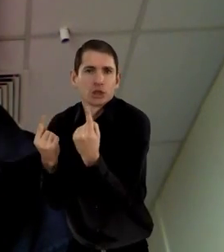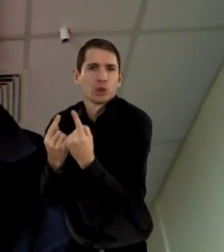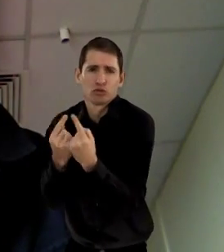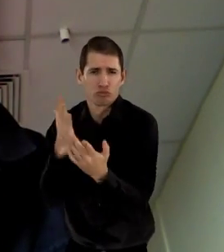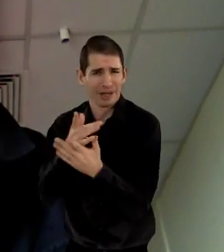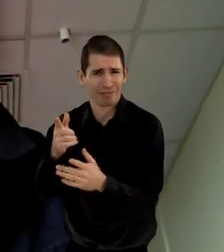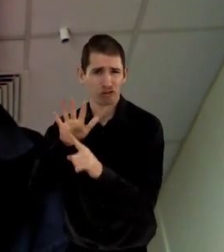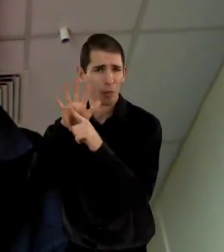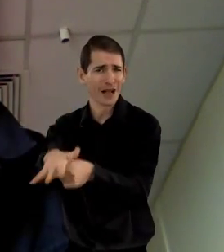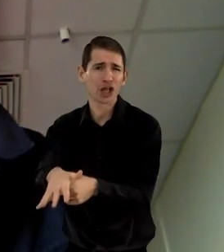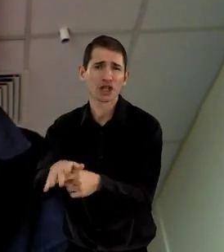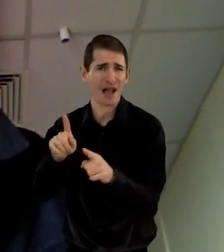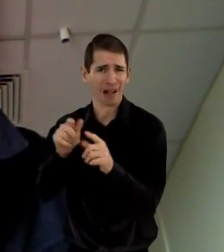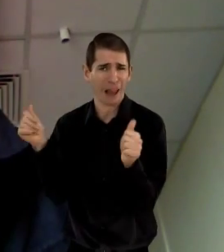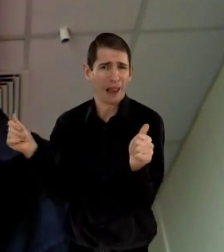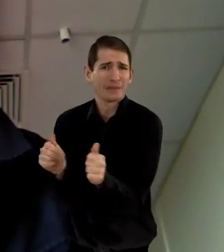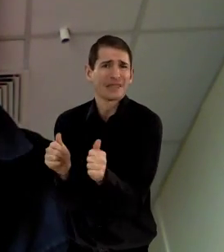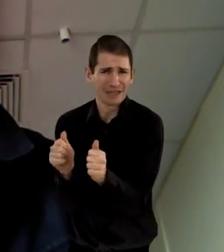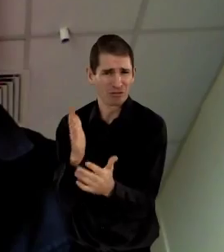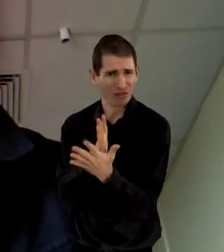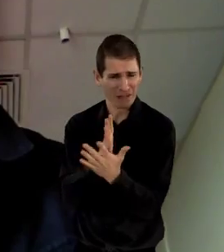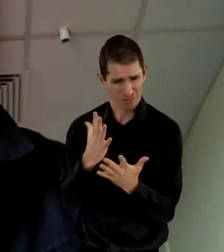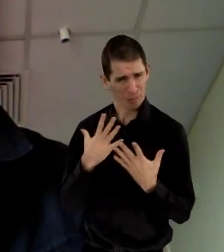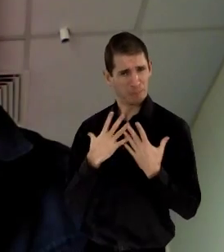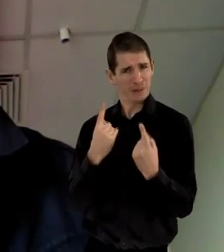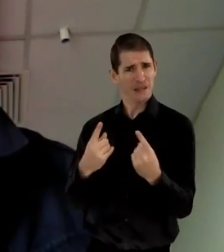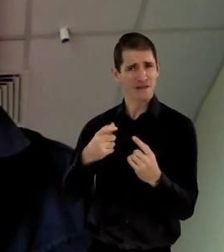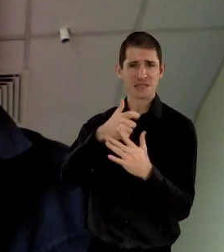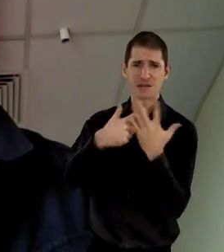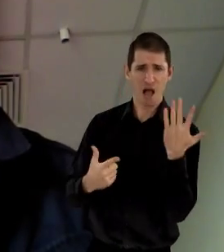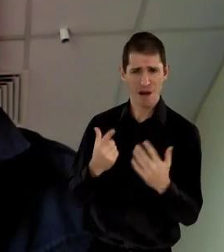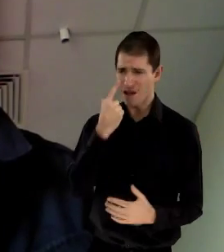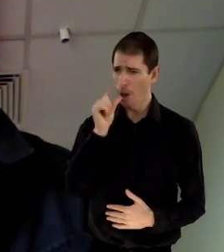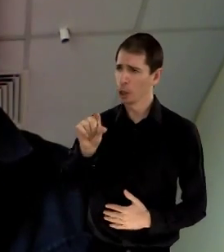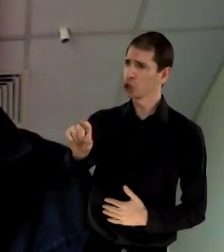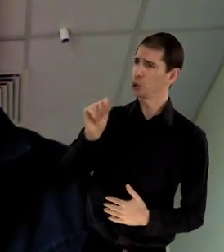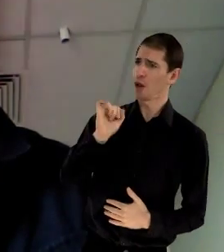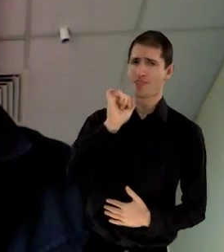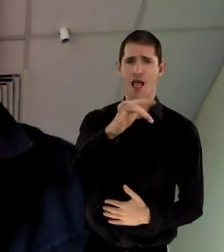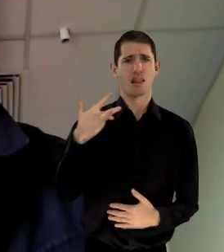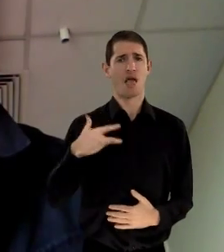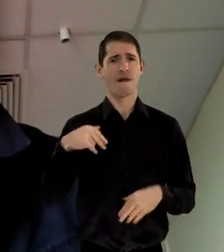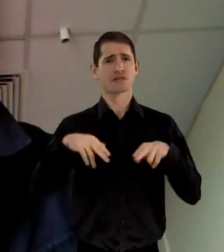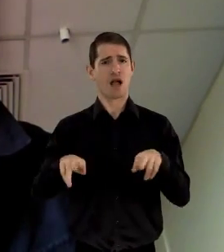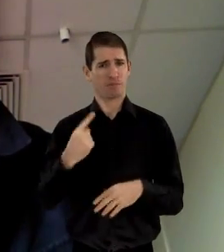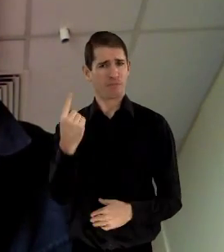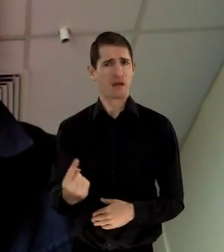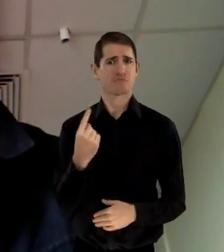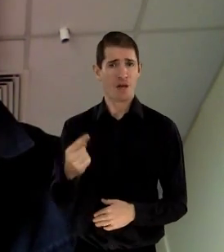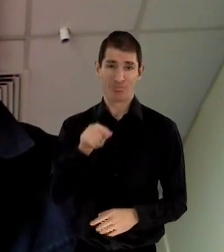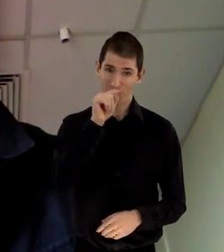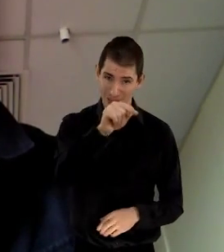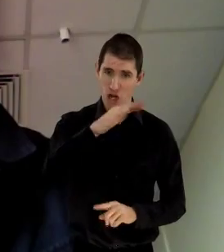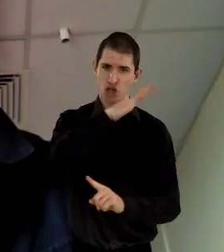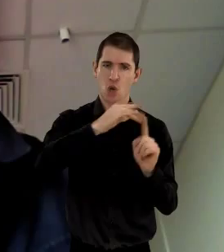and limiting in terms of allowing disabled people to live the lifestyle which they